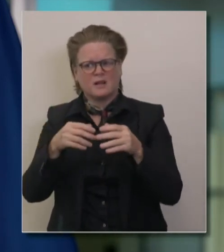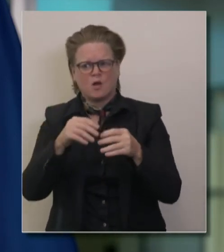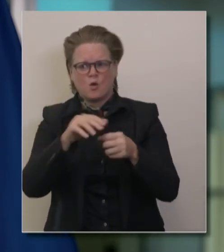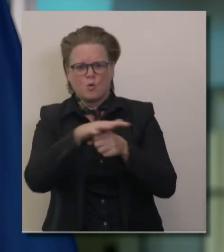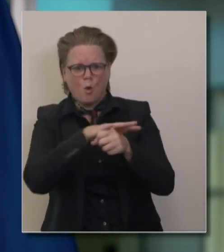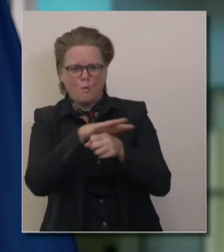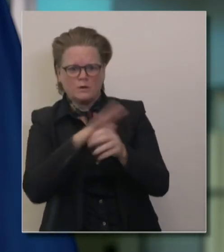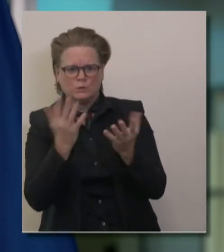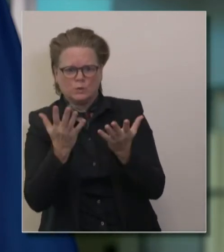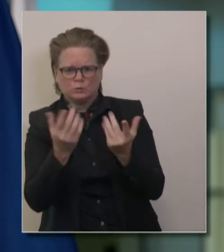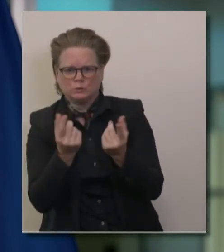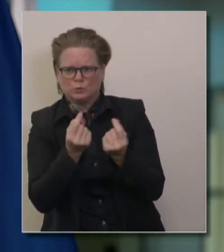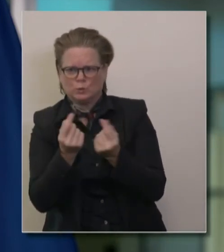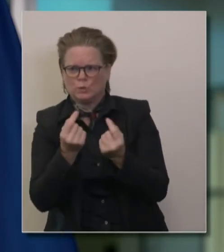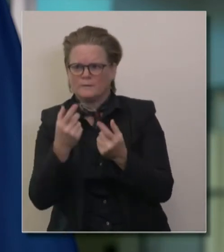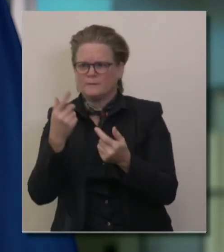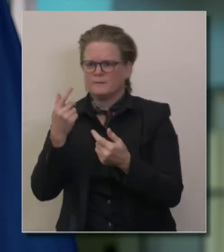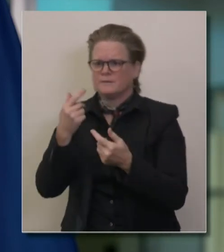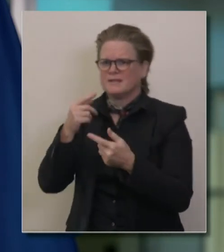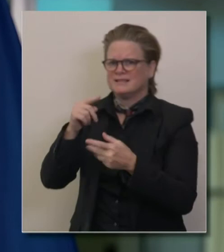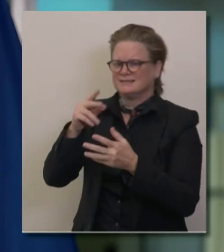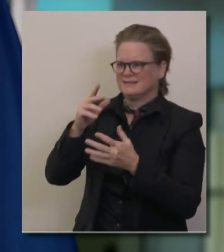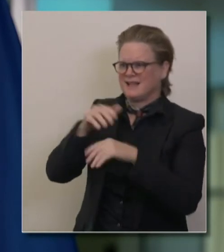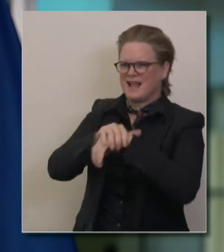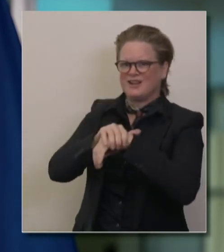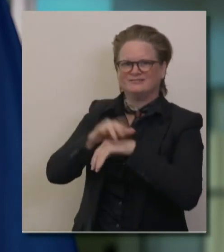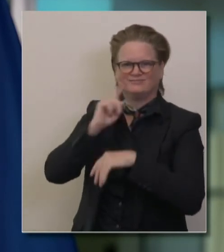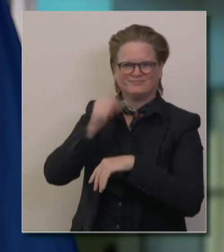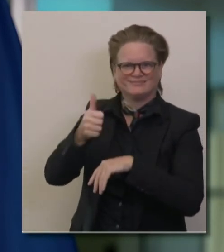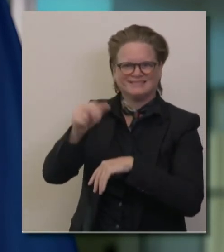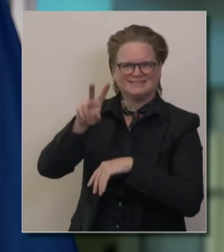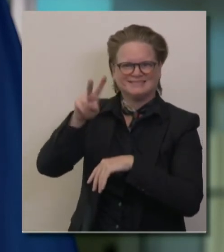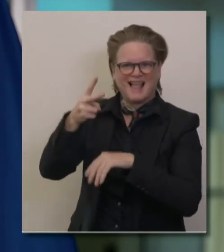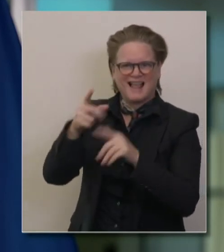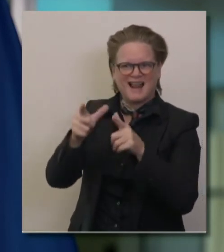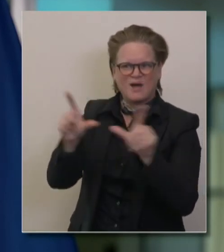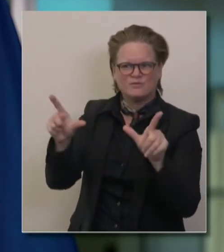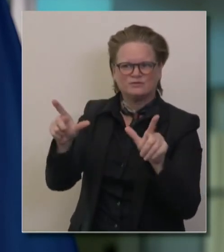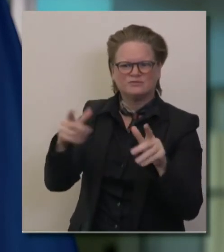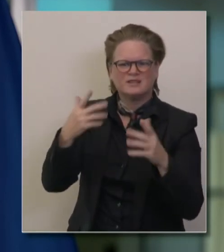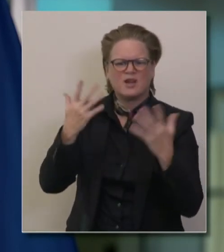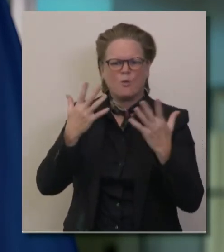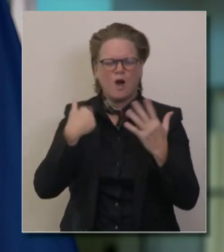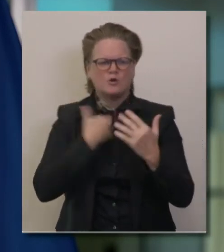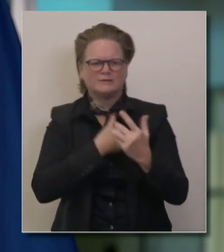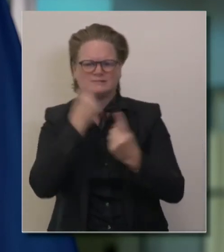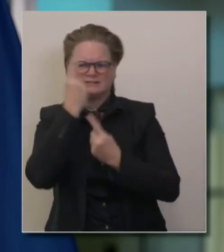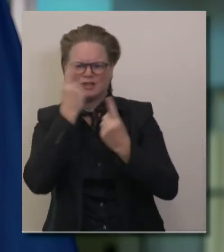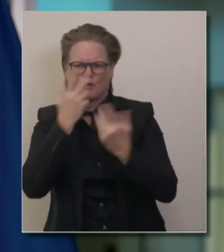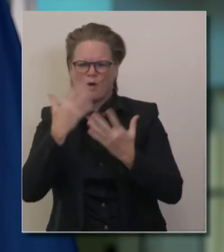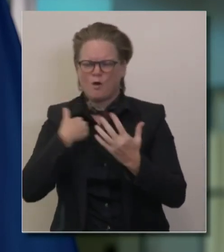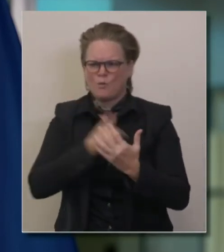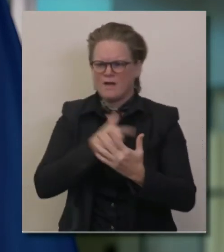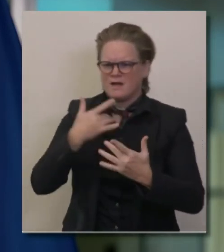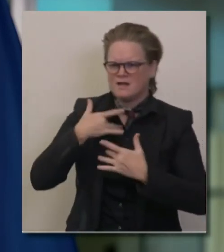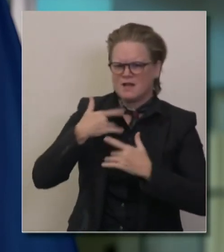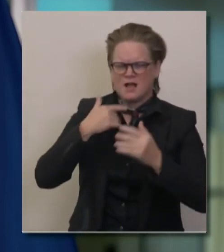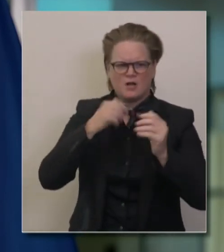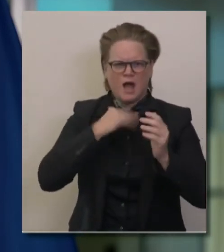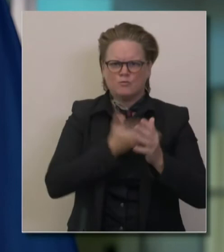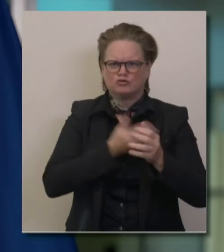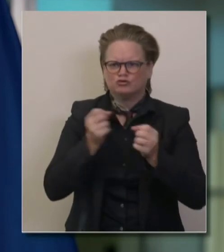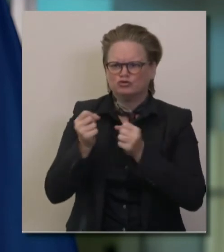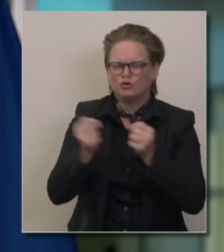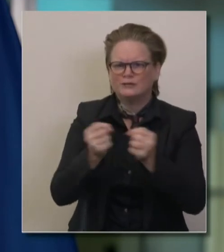on English as second language, the localized considerations and concerns and strategies and intervention so that we can avoid